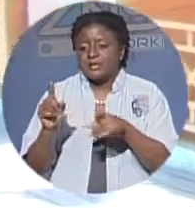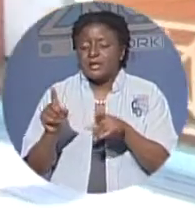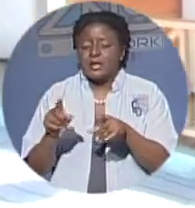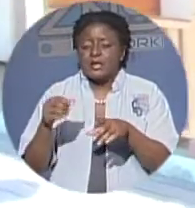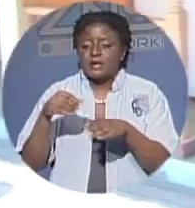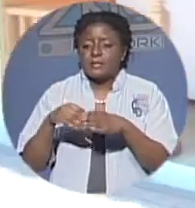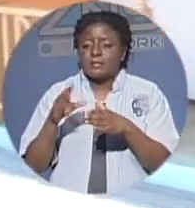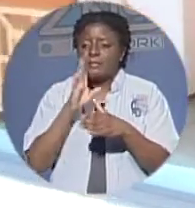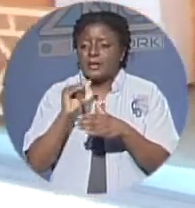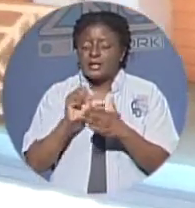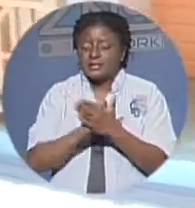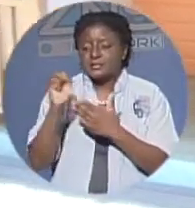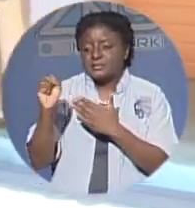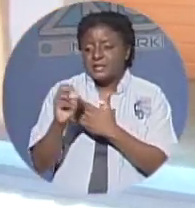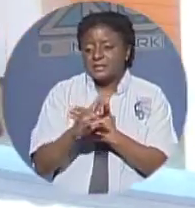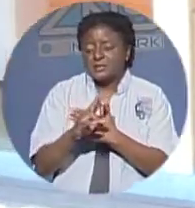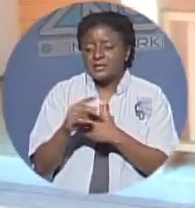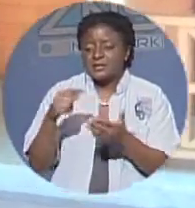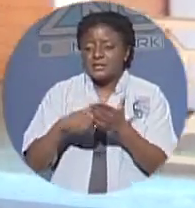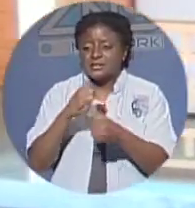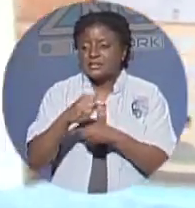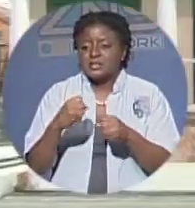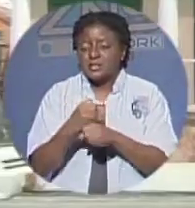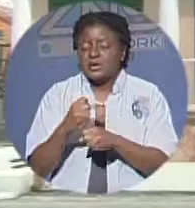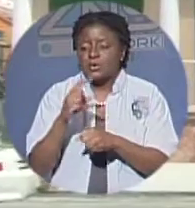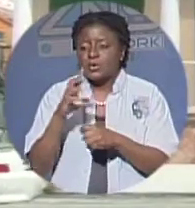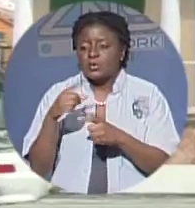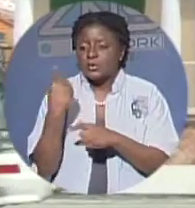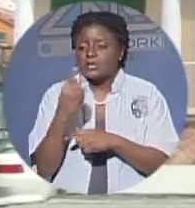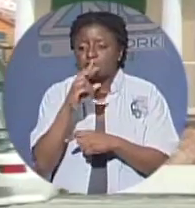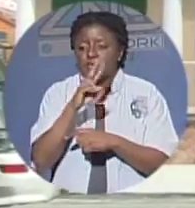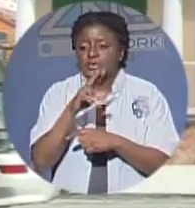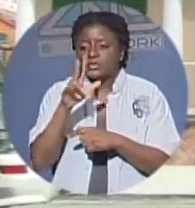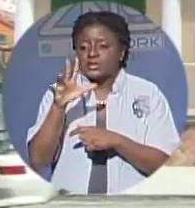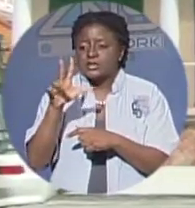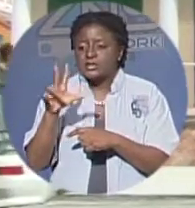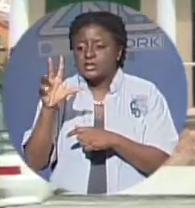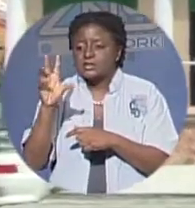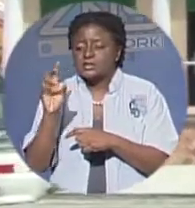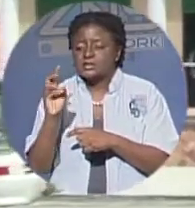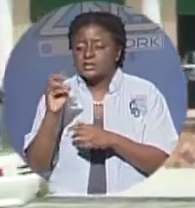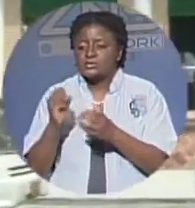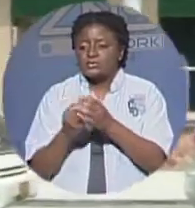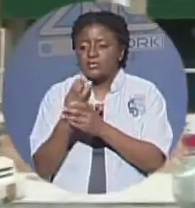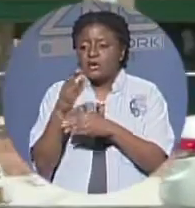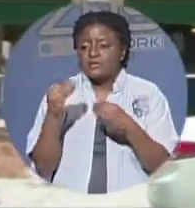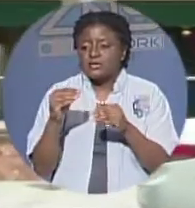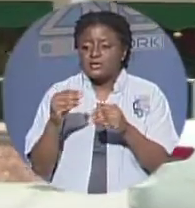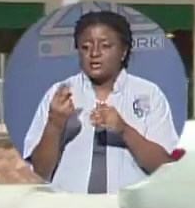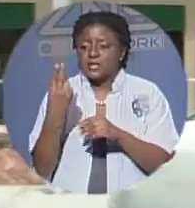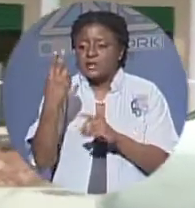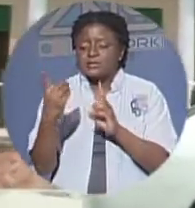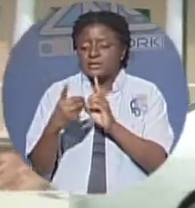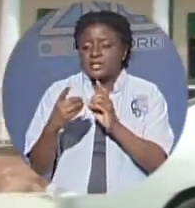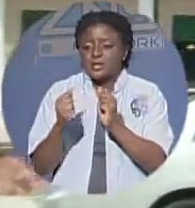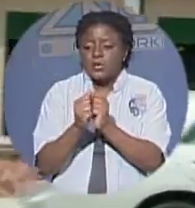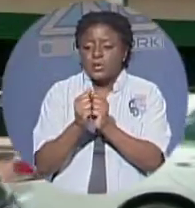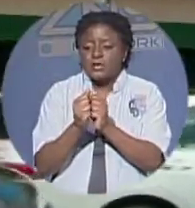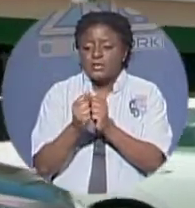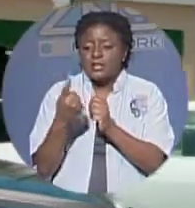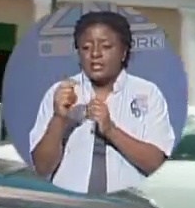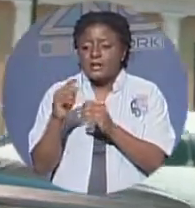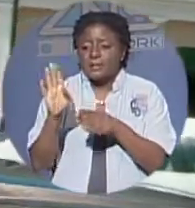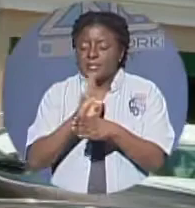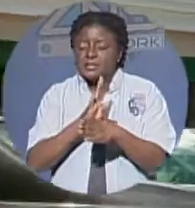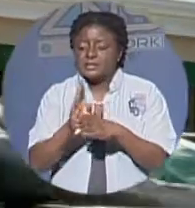462 straw vendors were up to date with their nib and business license payments the daughter of a straw vendor herself